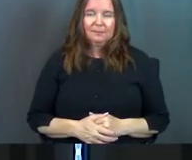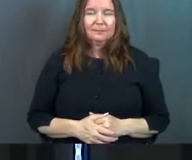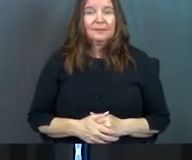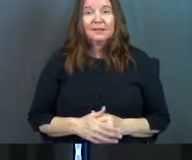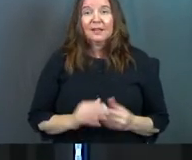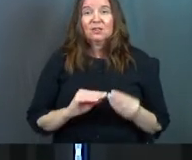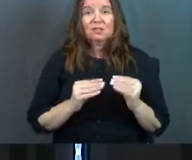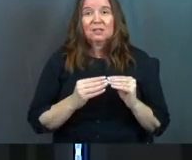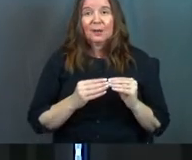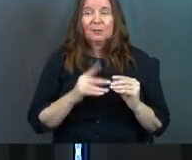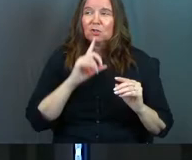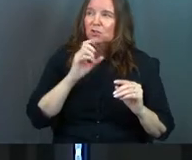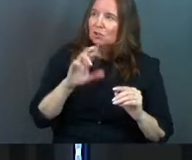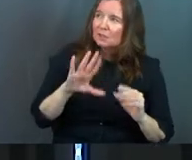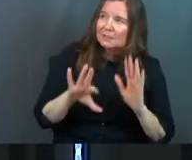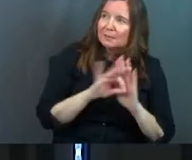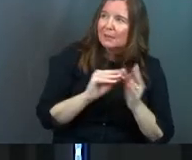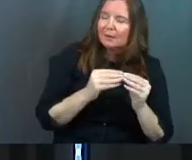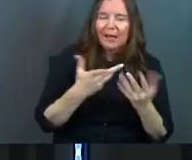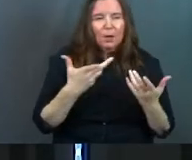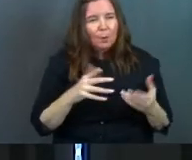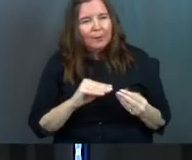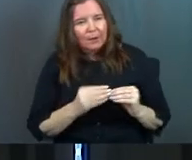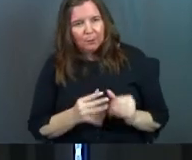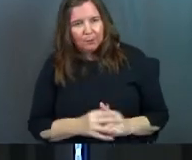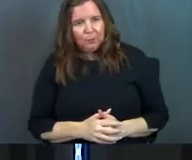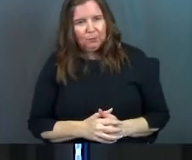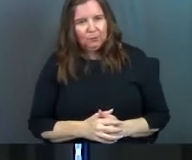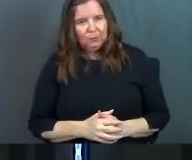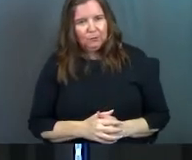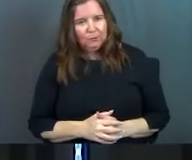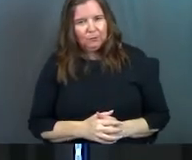There are just numbers up there, sir. Just pick a number. I don't want the number.